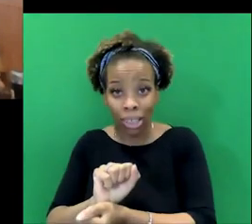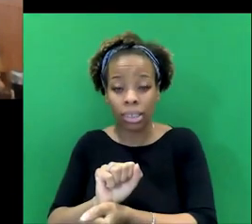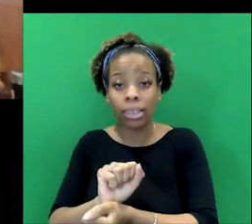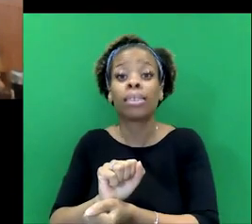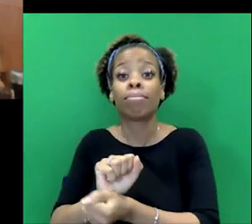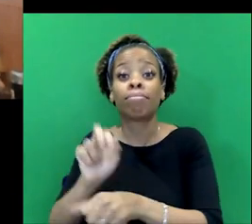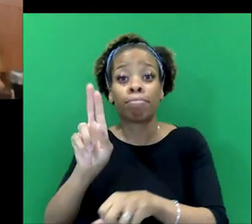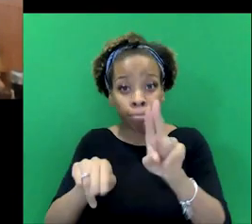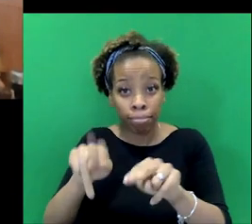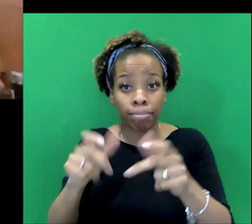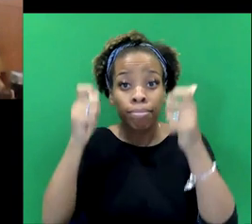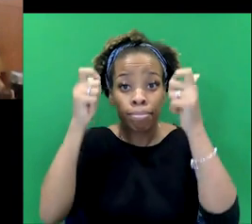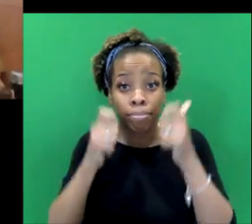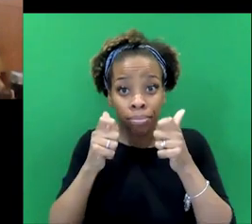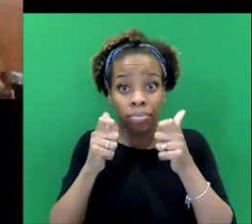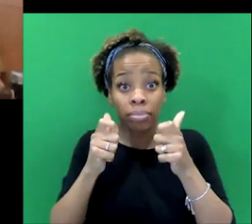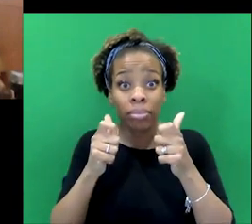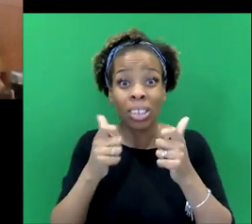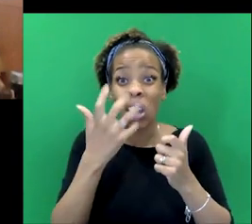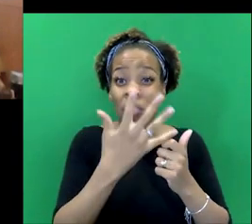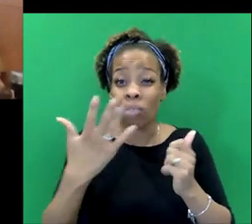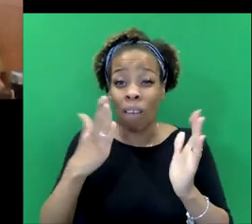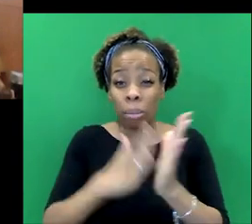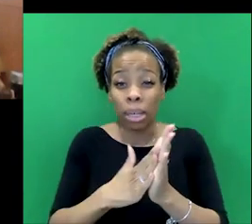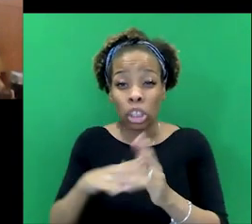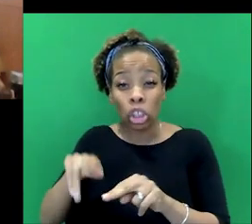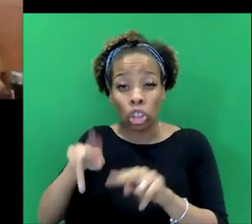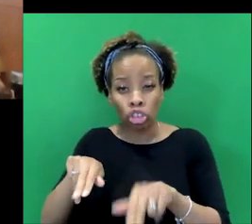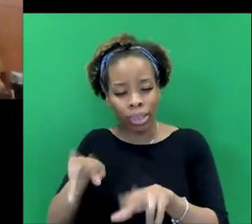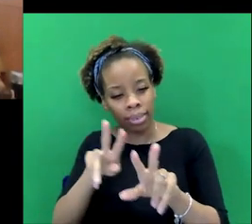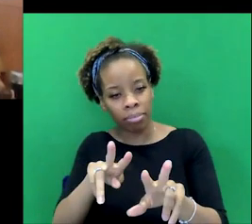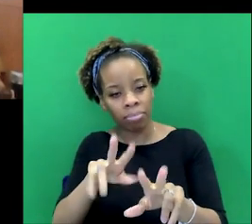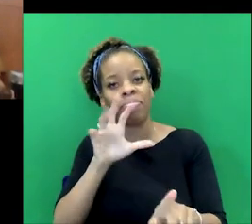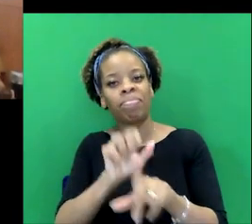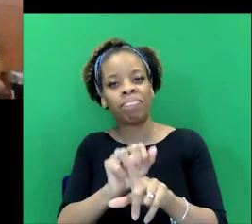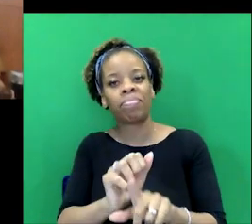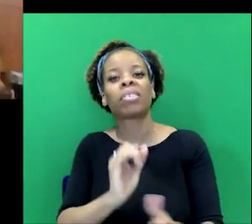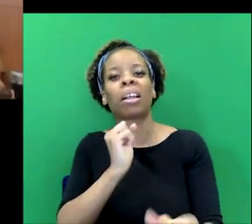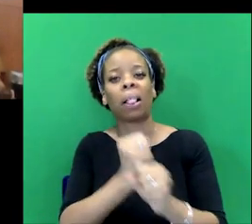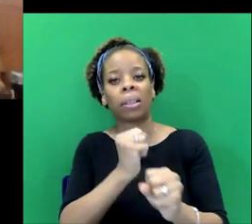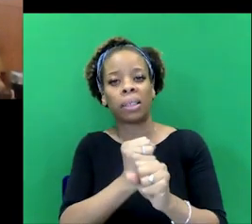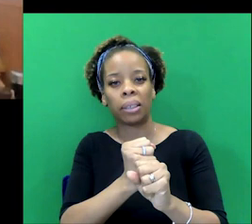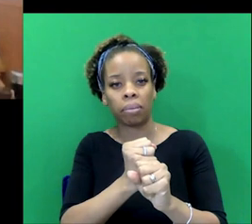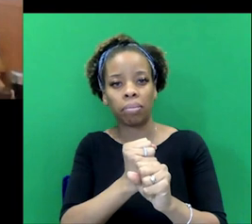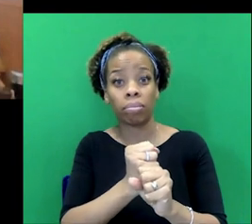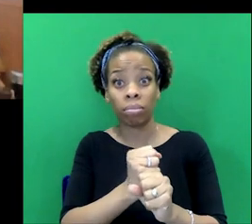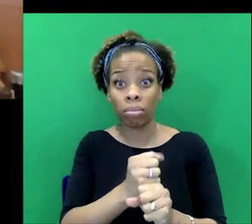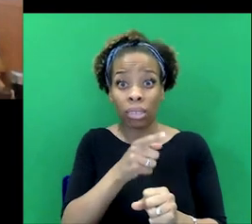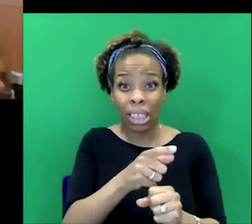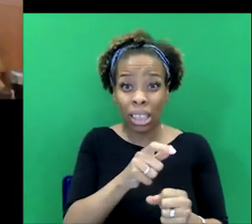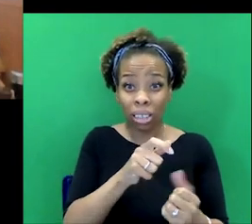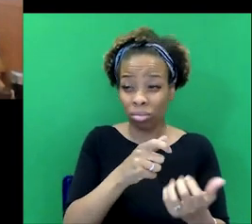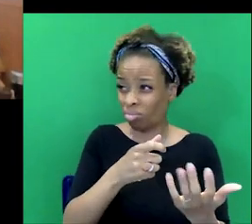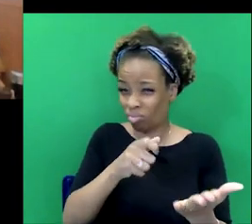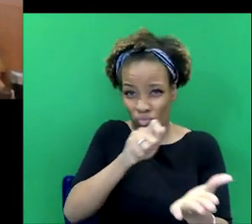He's found guilty. In 55 minutes, the jury decides that this man has done this. He's written anonymous letters, and